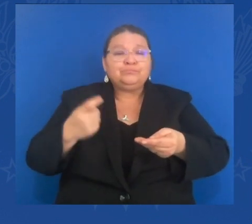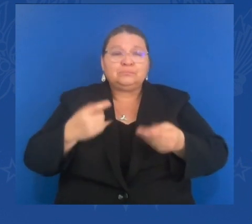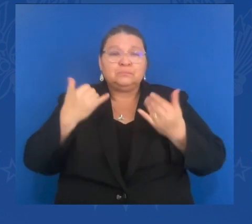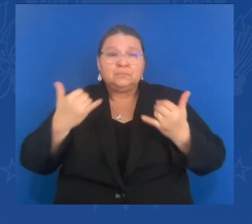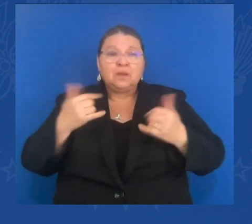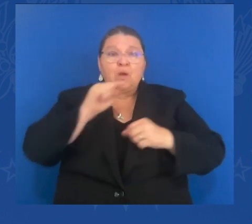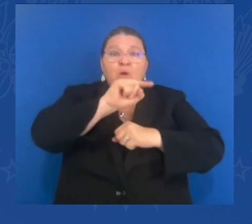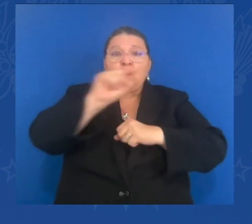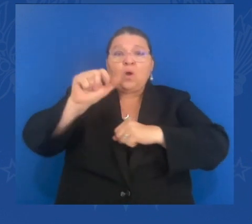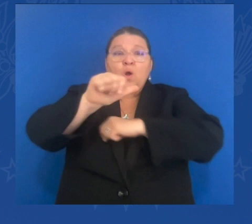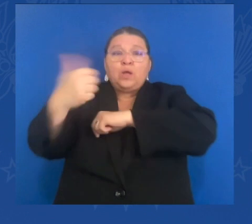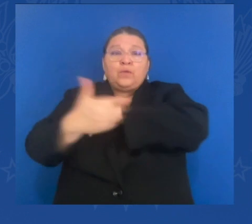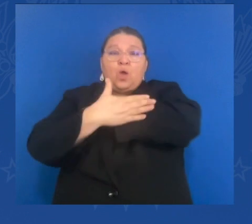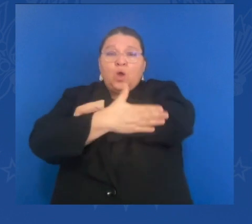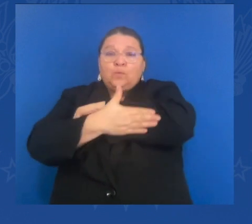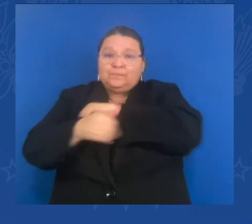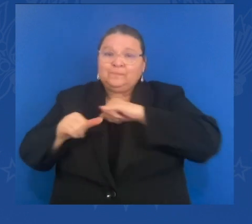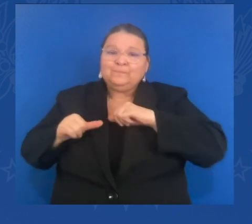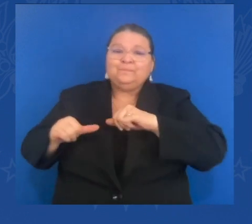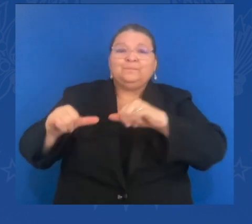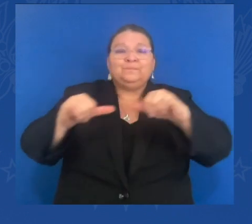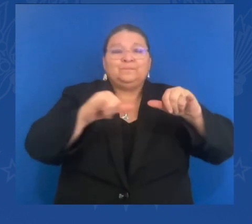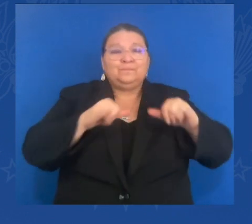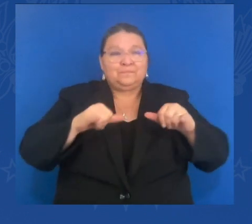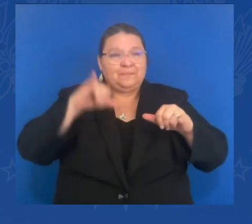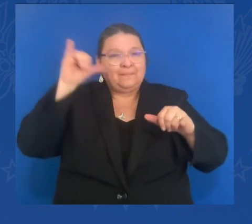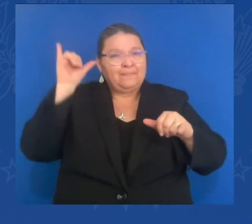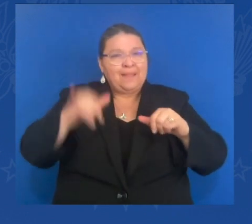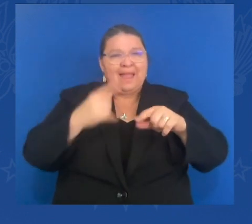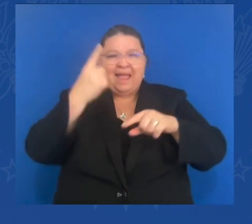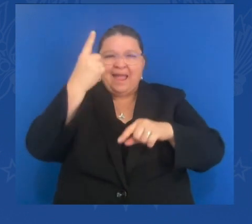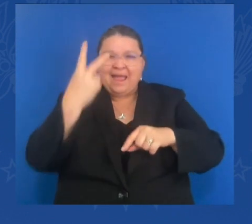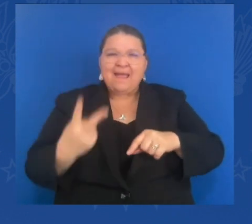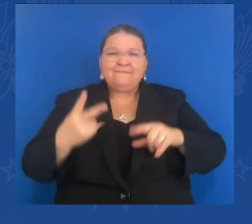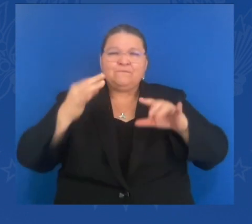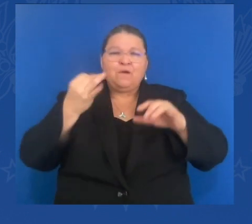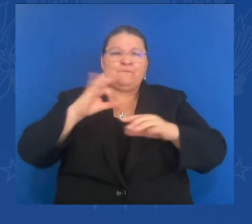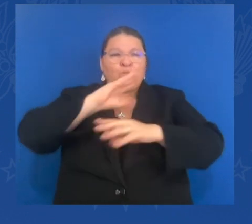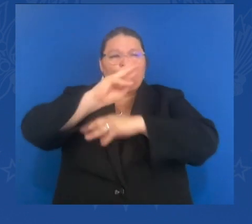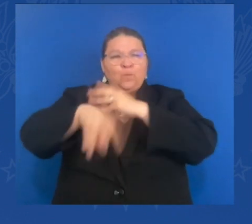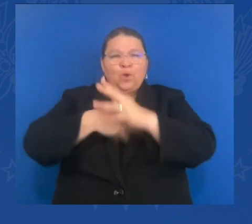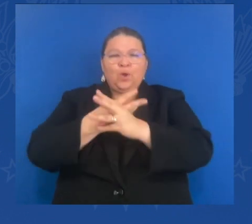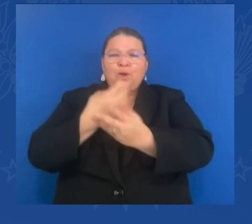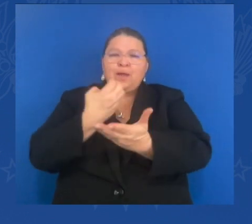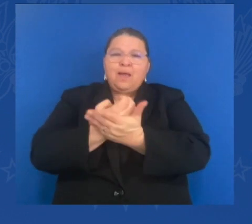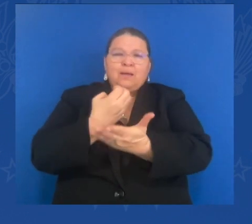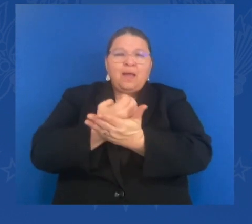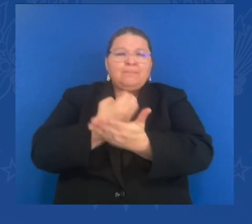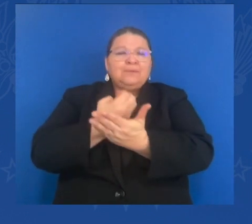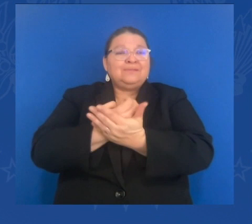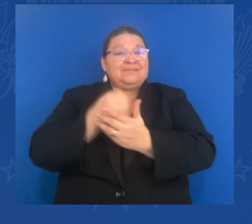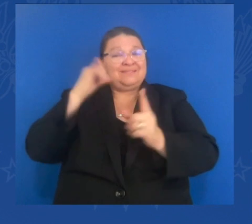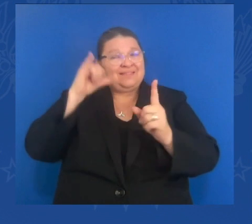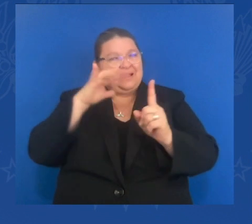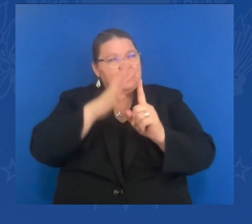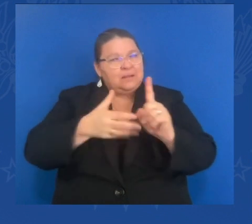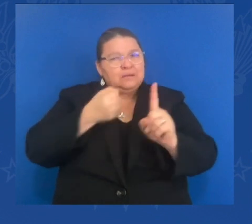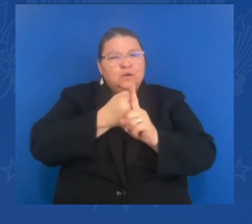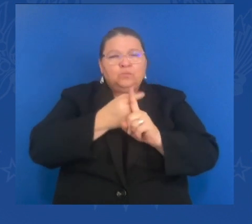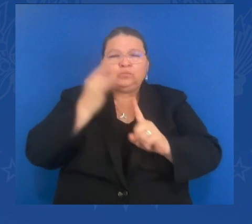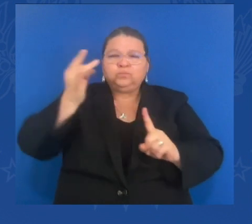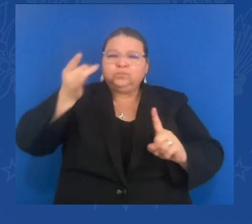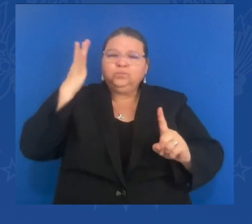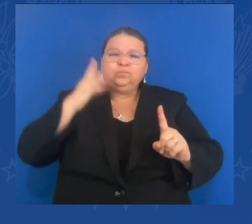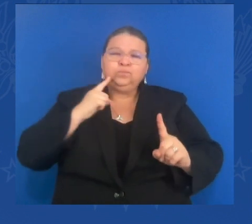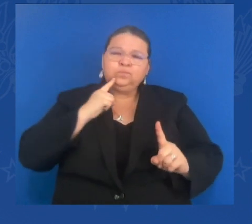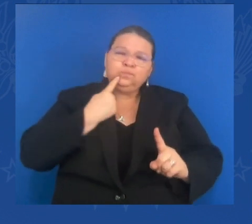to the Russian economy that's already suffering very badly from our sanctions. And I want to thank Speaker Pelosi, Leader McCarthy, and Leaders